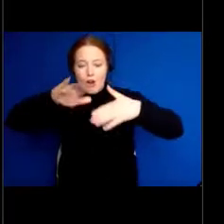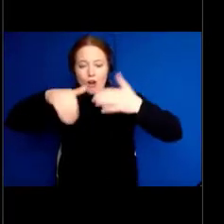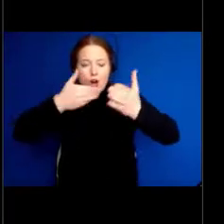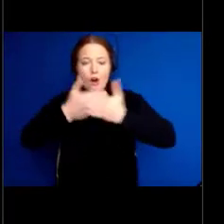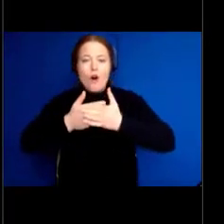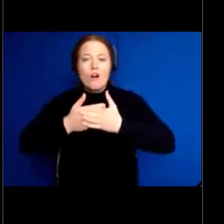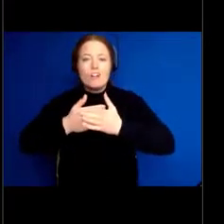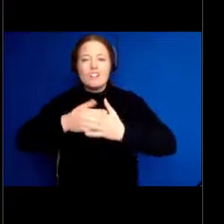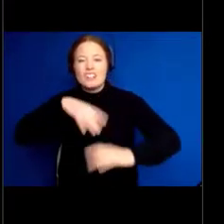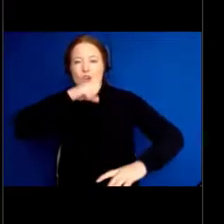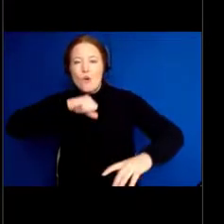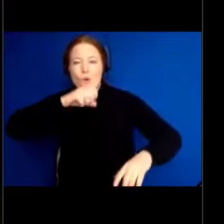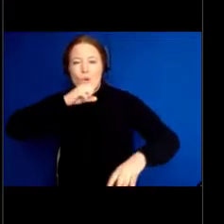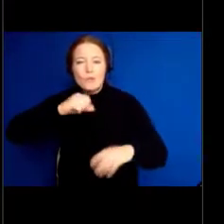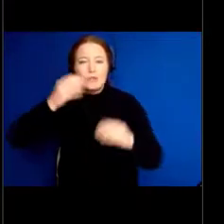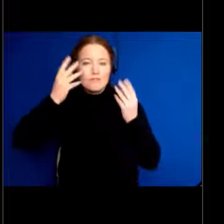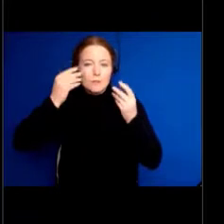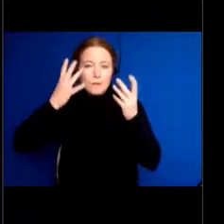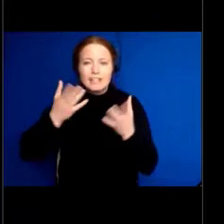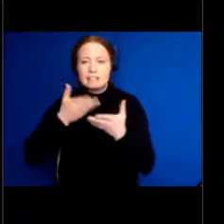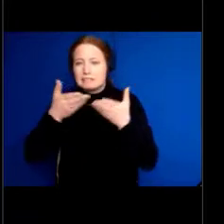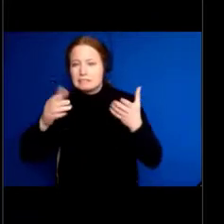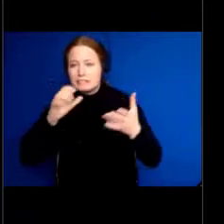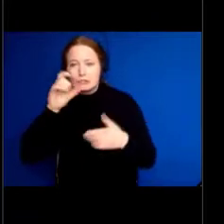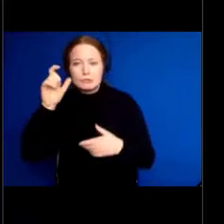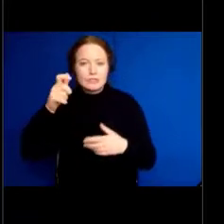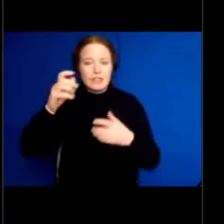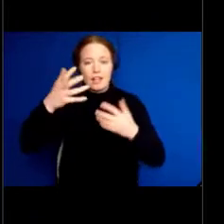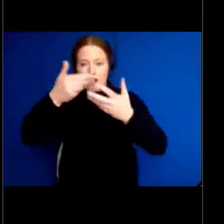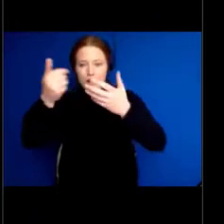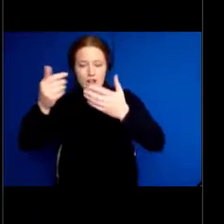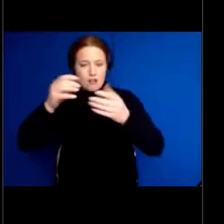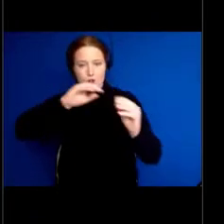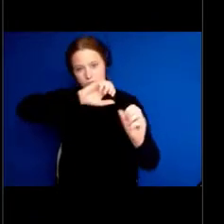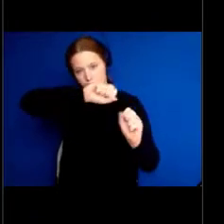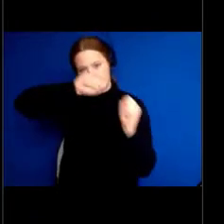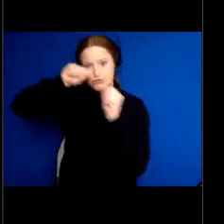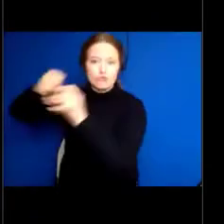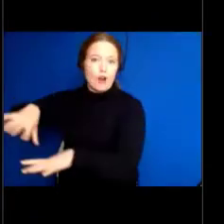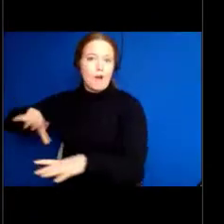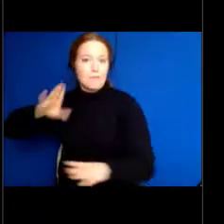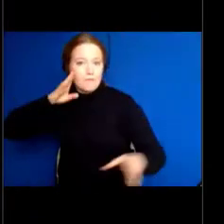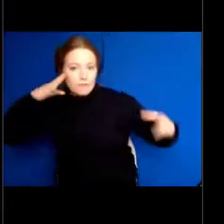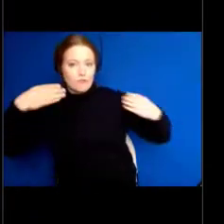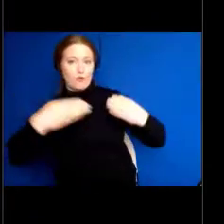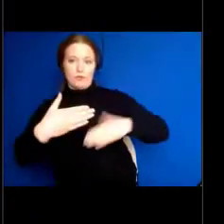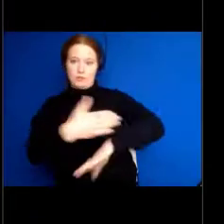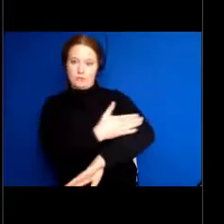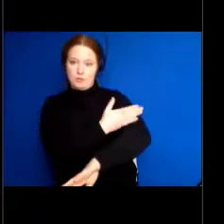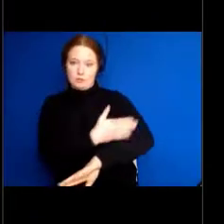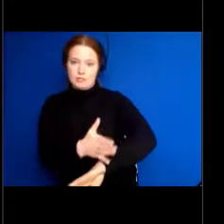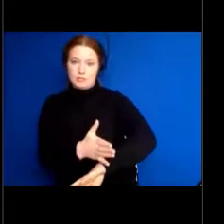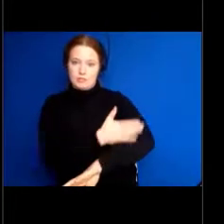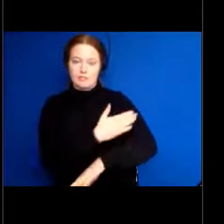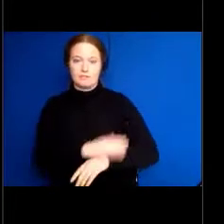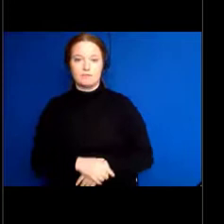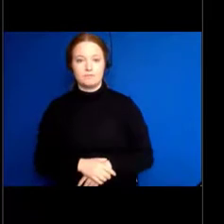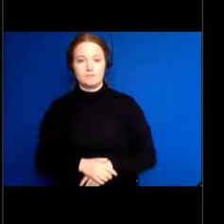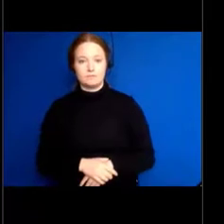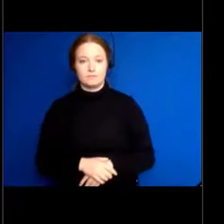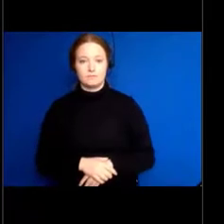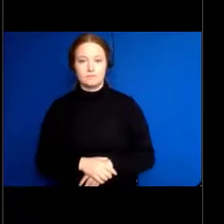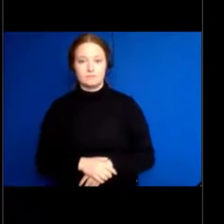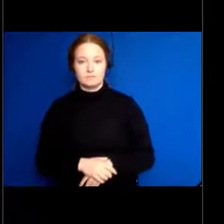music. And that is very interesting. It's the synchronization across brain areas